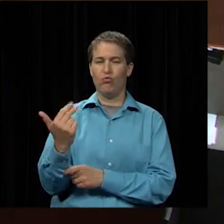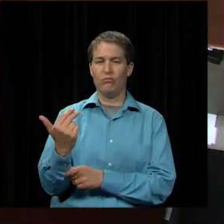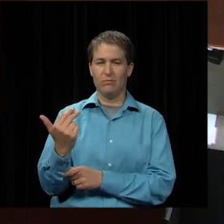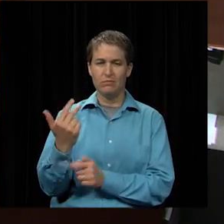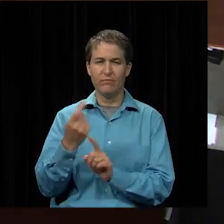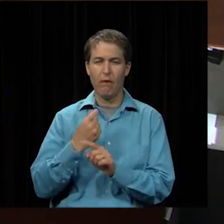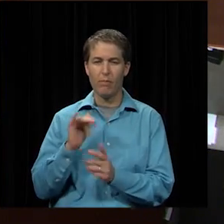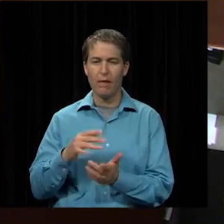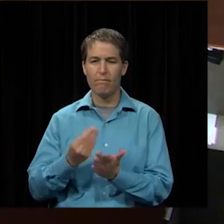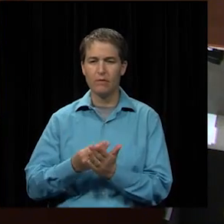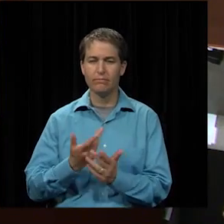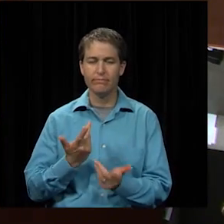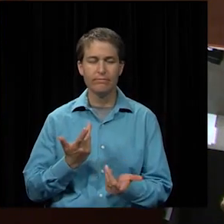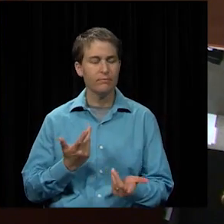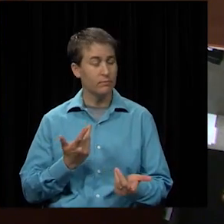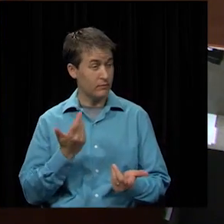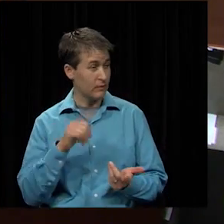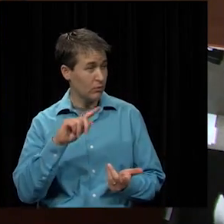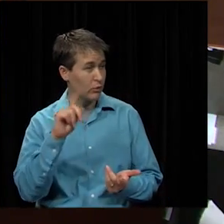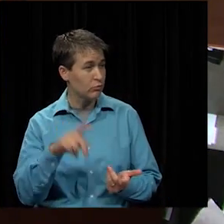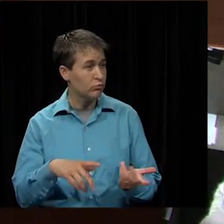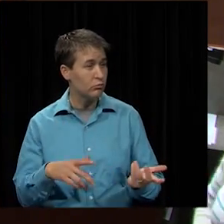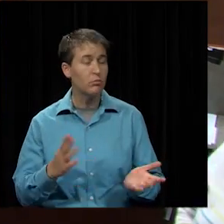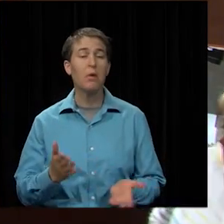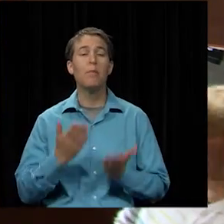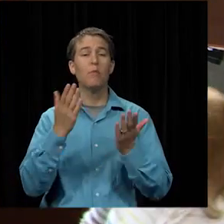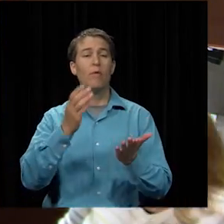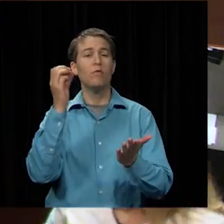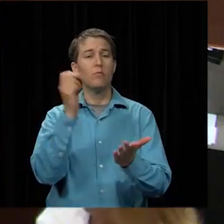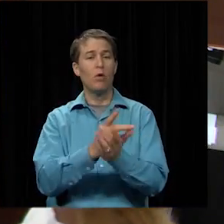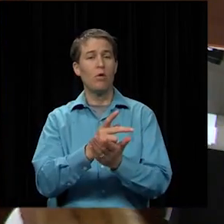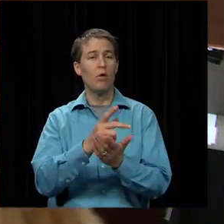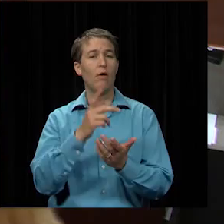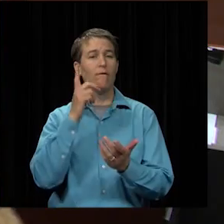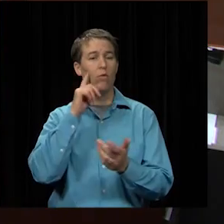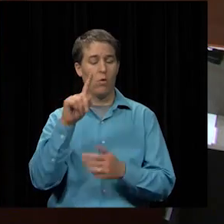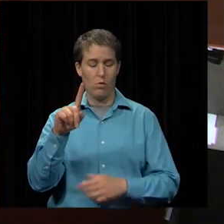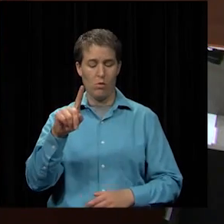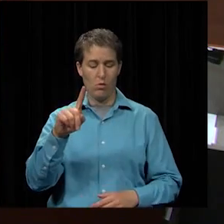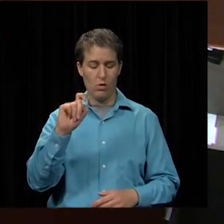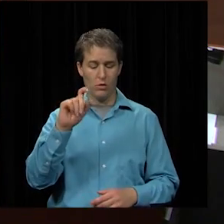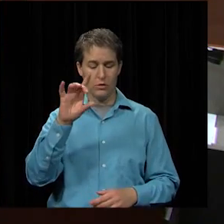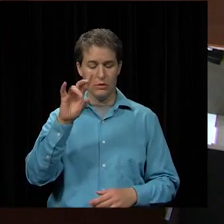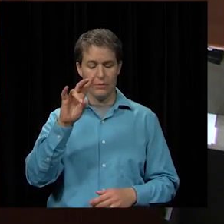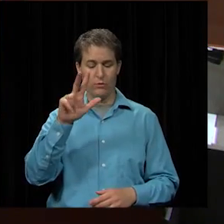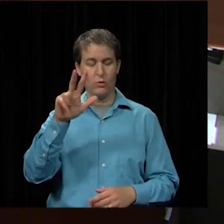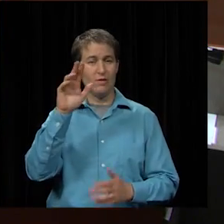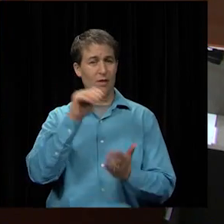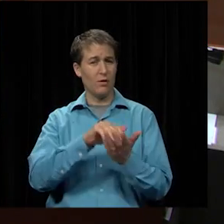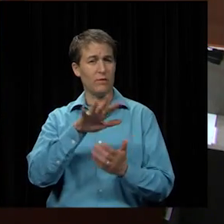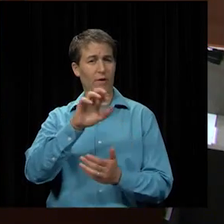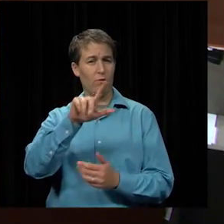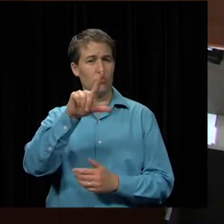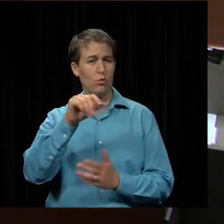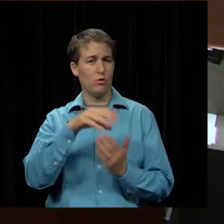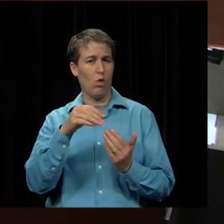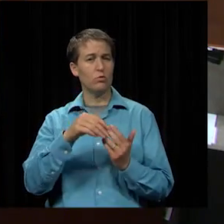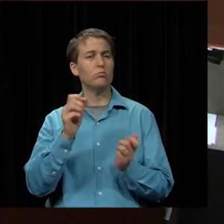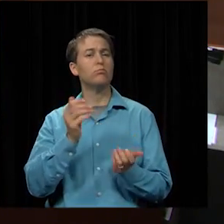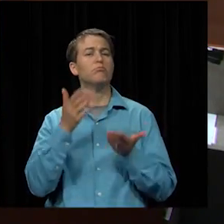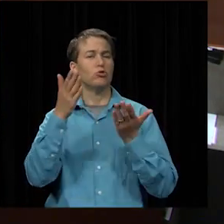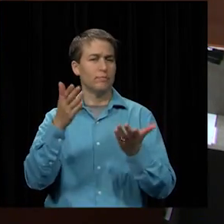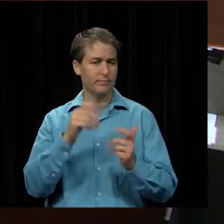questions i've moved to award the bid to serious computer solutions for 173 520 as presented